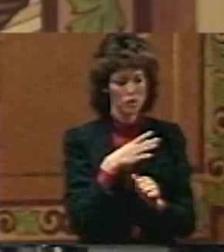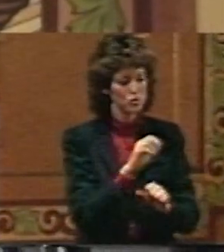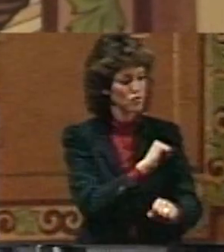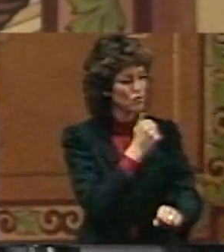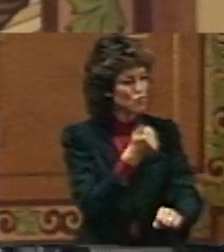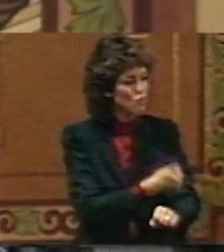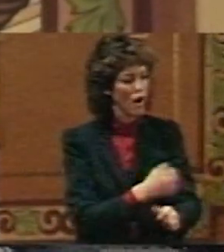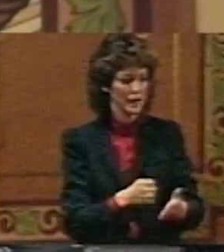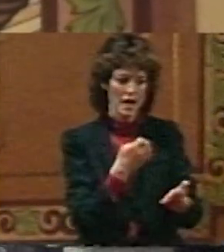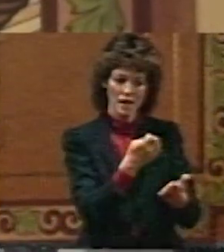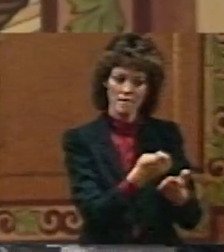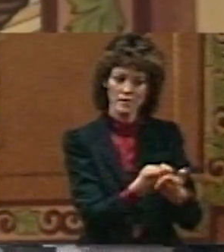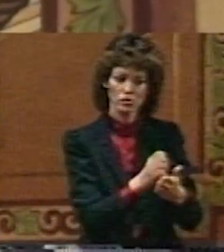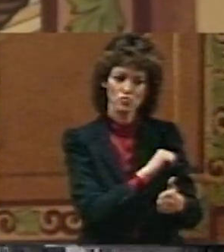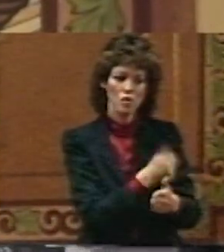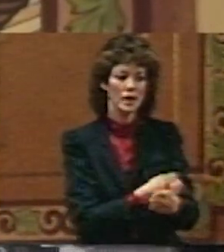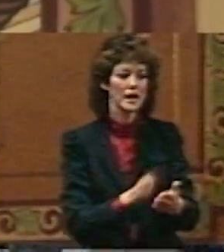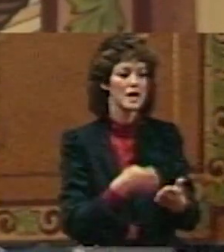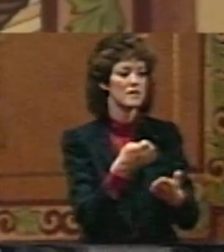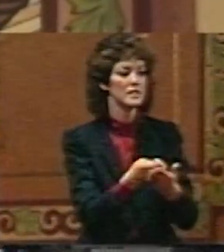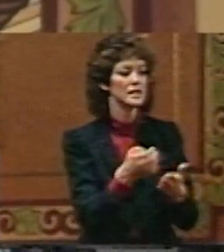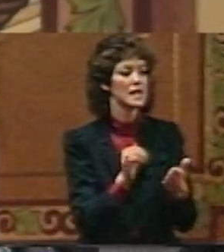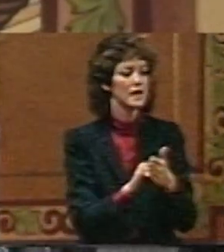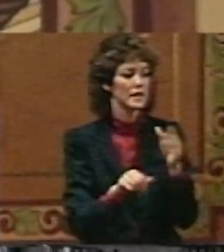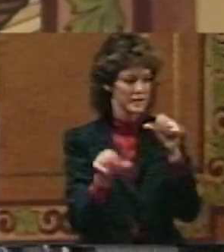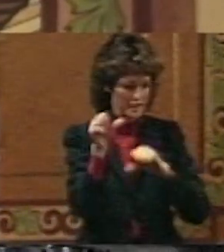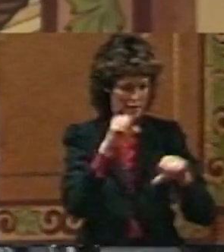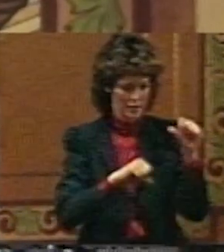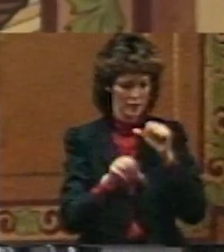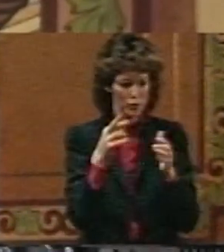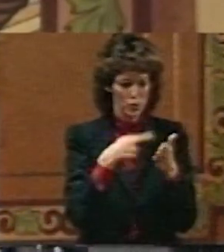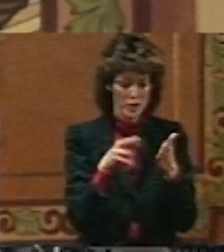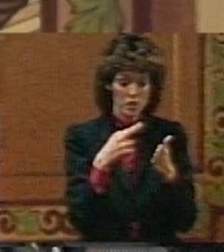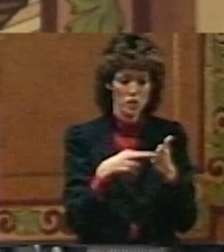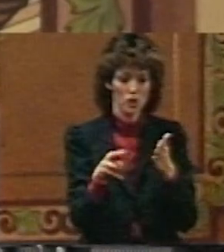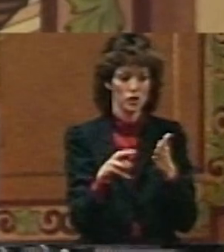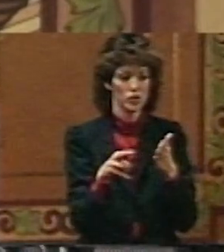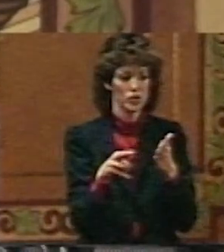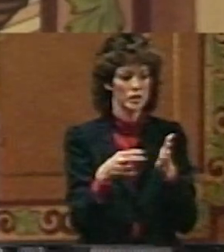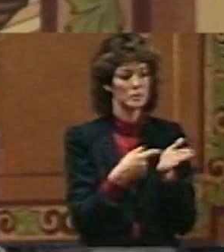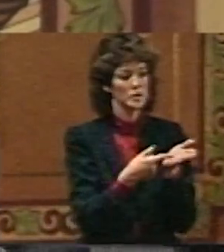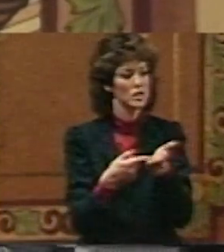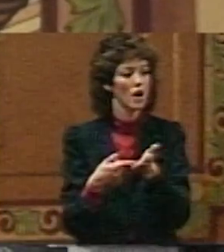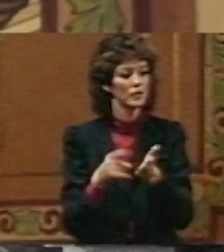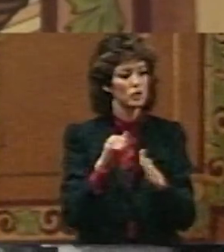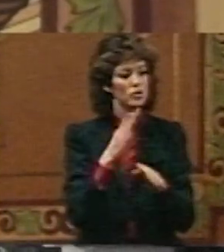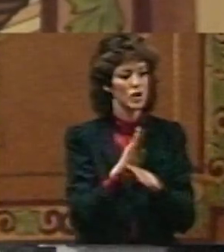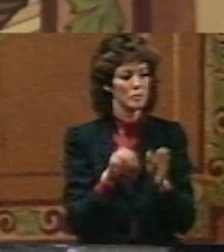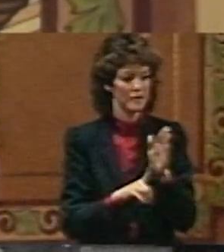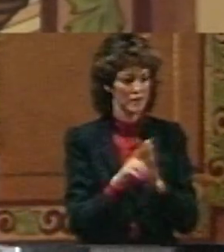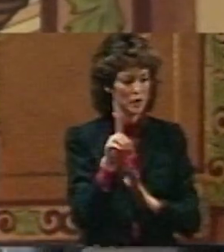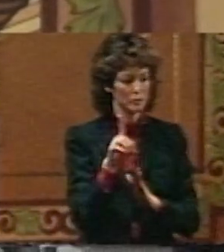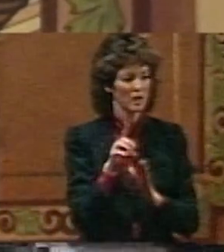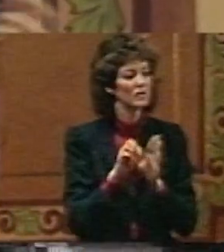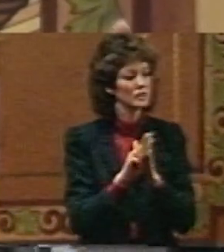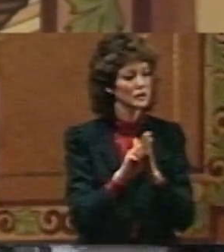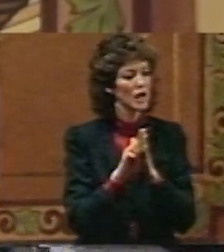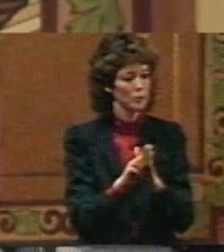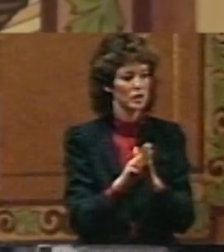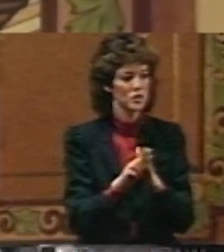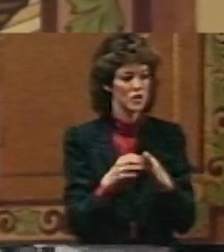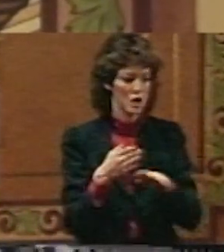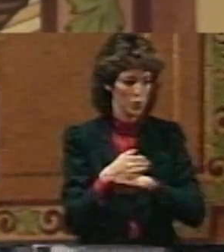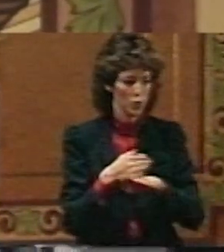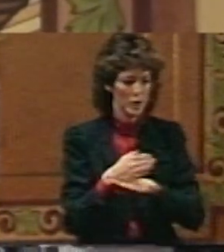evidence, there is strong evidence that scientific research spins off into job development. Examples of the wood